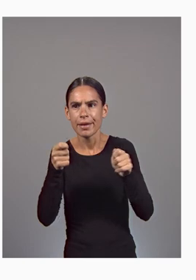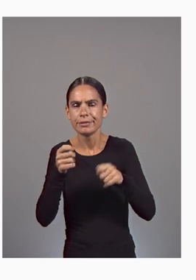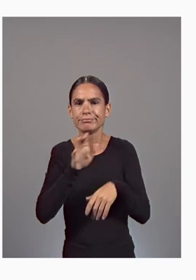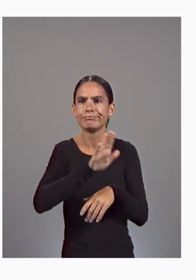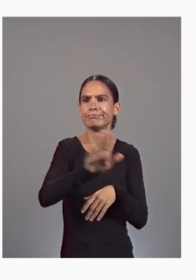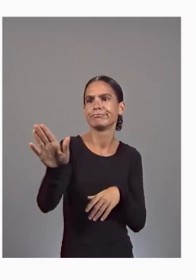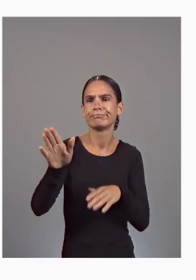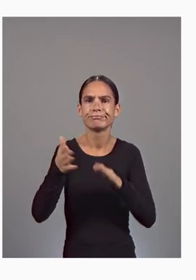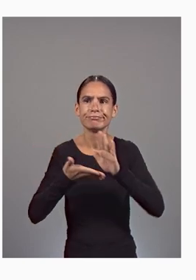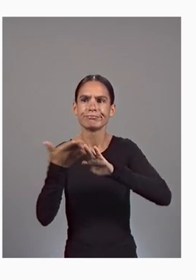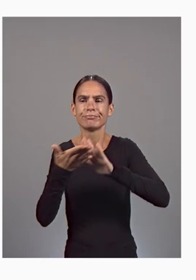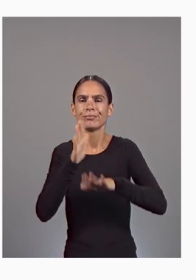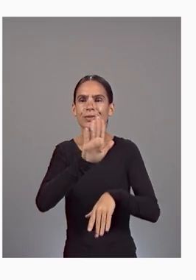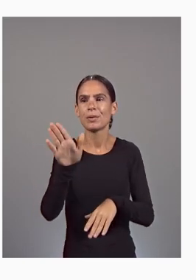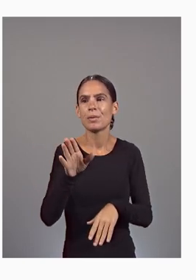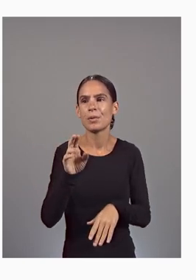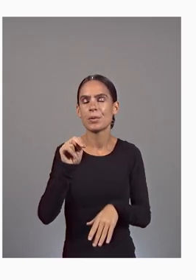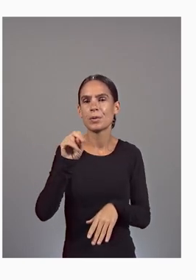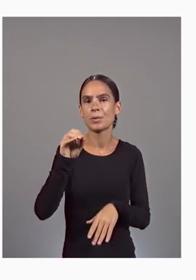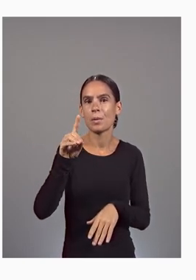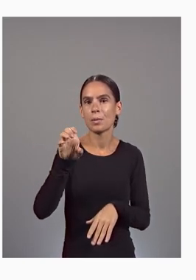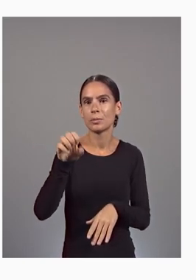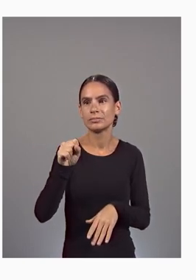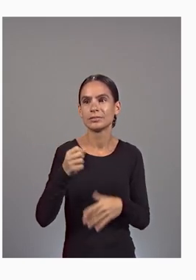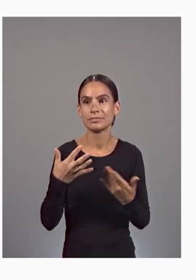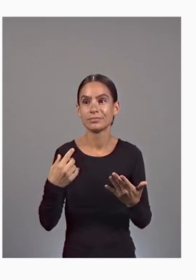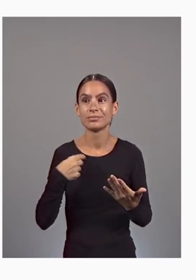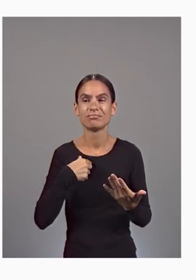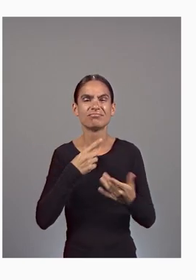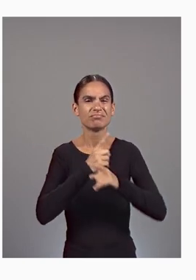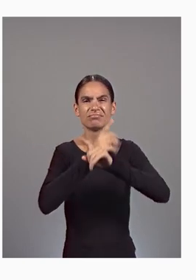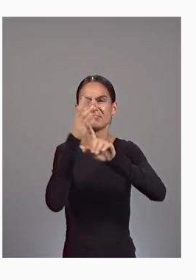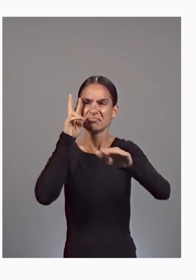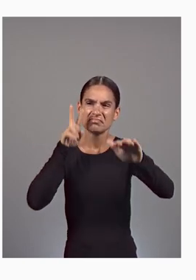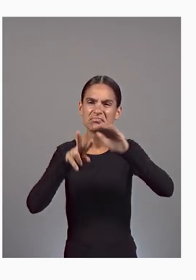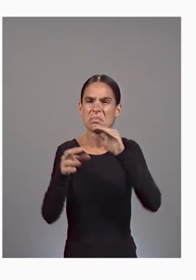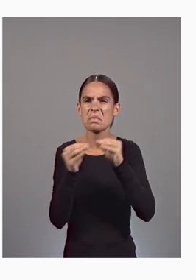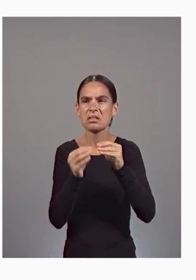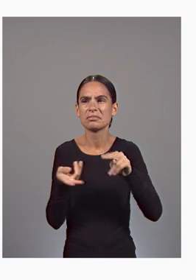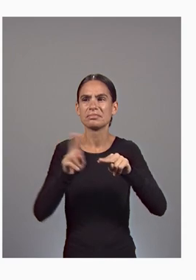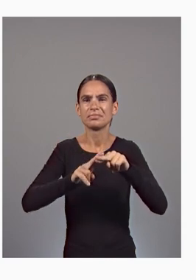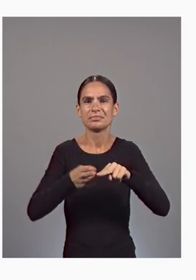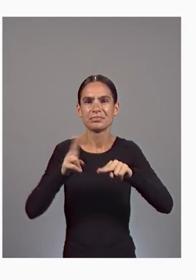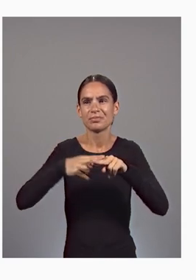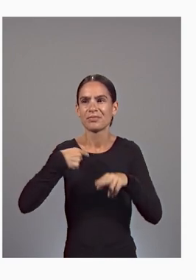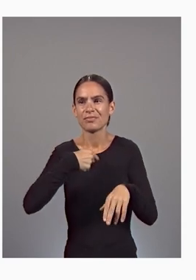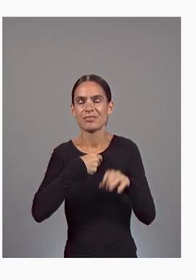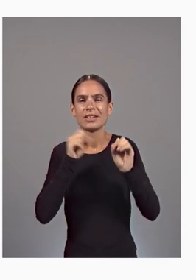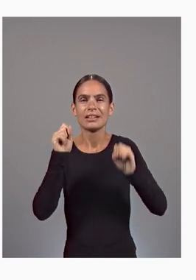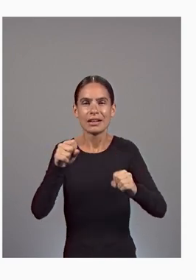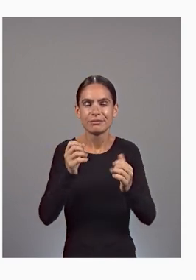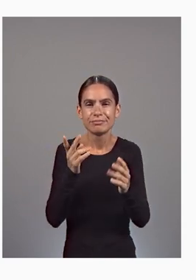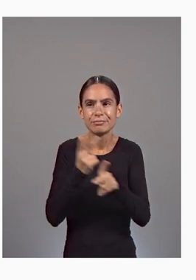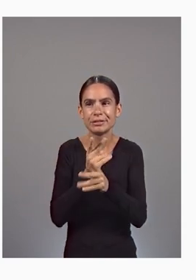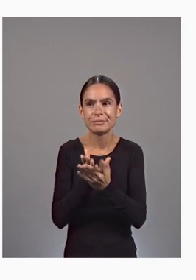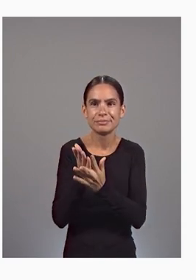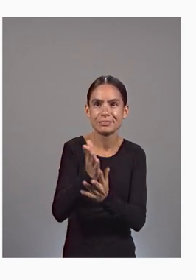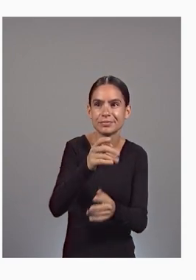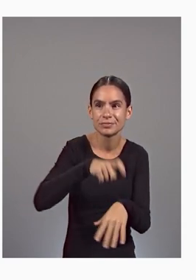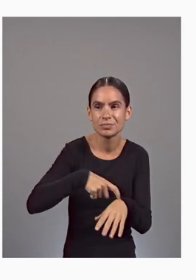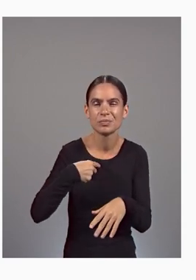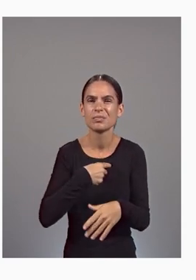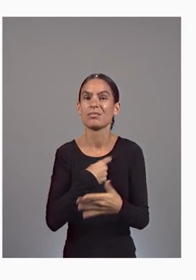types of blockchains out there. So I imagine there's more and more things that we can do over time. I mean, basically, we want to make commerce on the internet